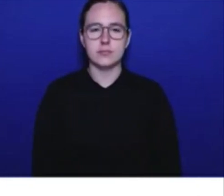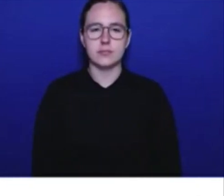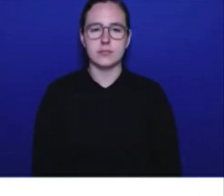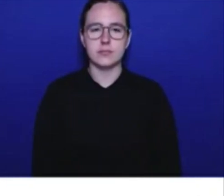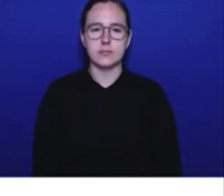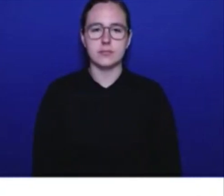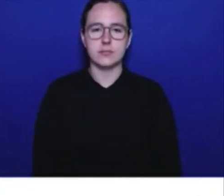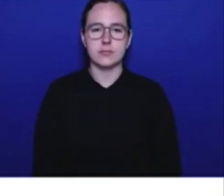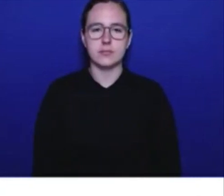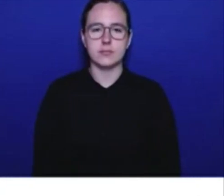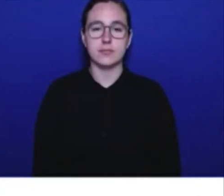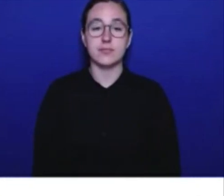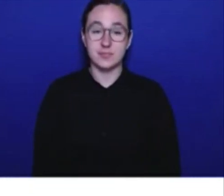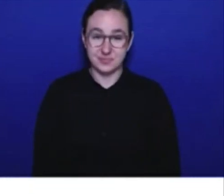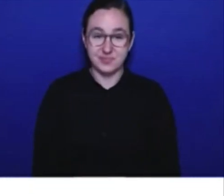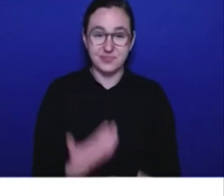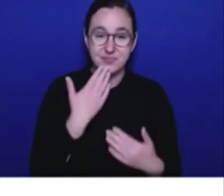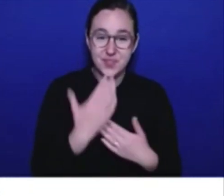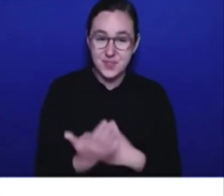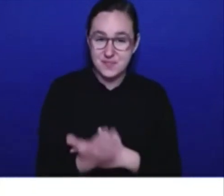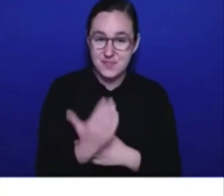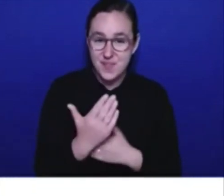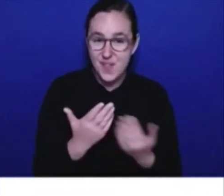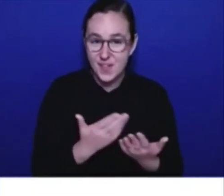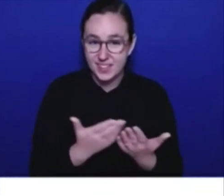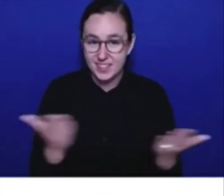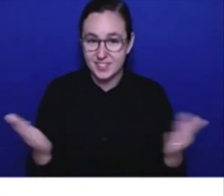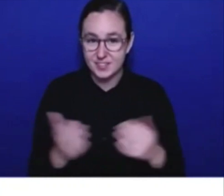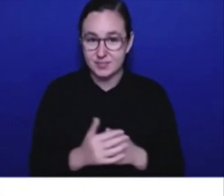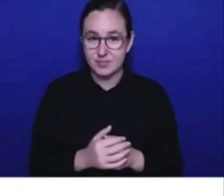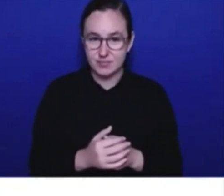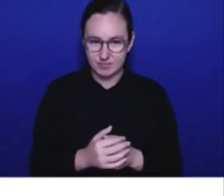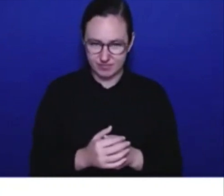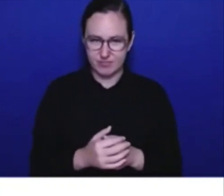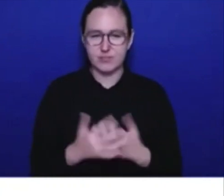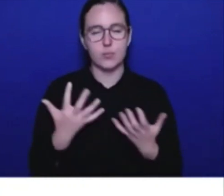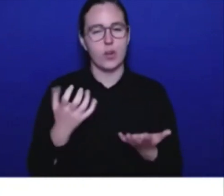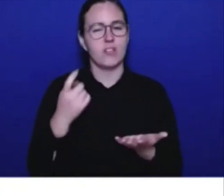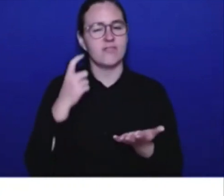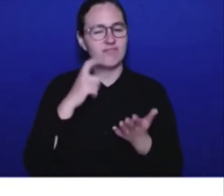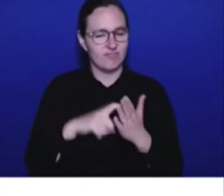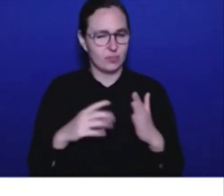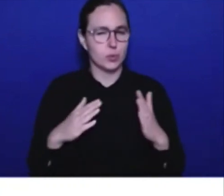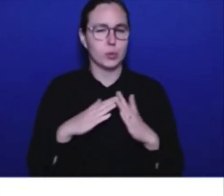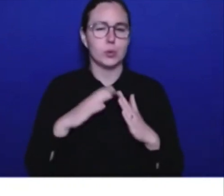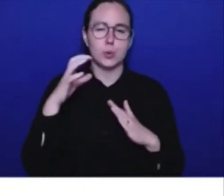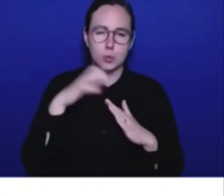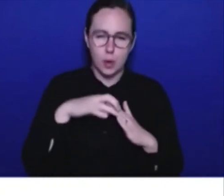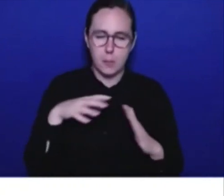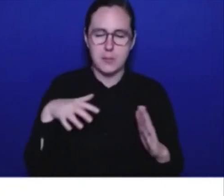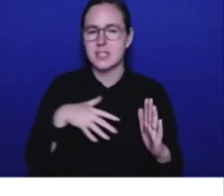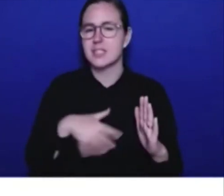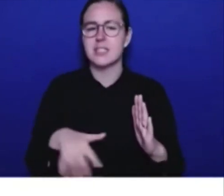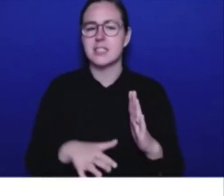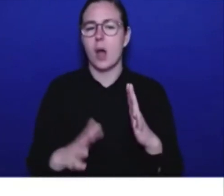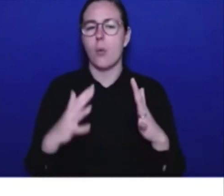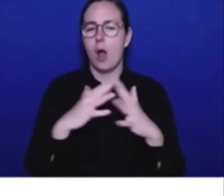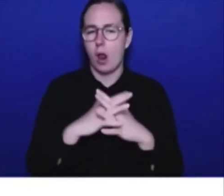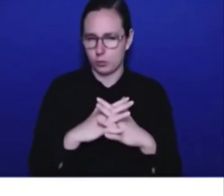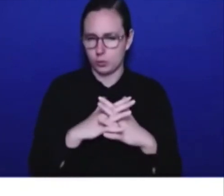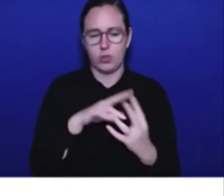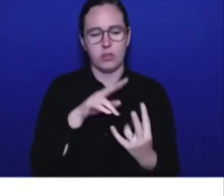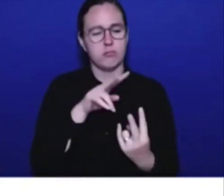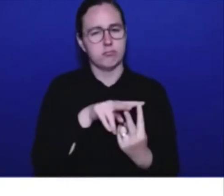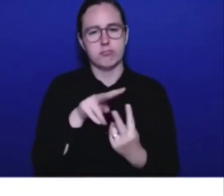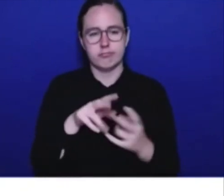Good morning, everybody. Joining you today on the Territory of the Squamish, Musqueam, and Tsleil-Waututh people, and it's a privilege to be here with you today. It's great to be